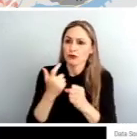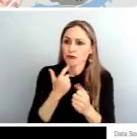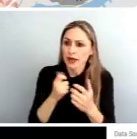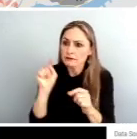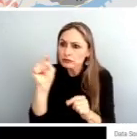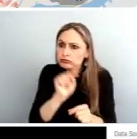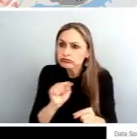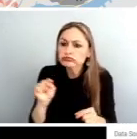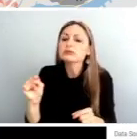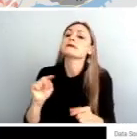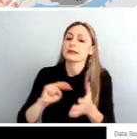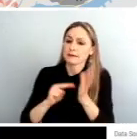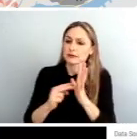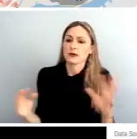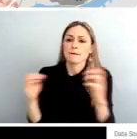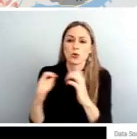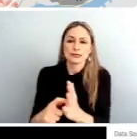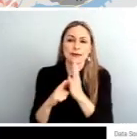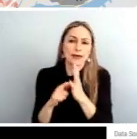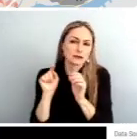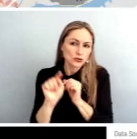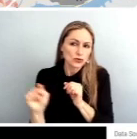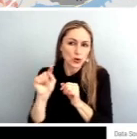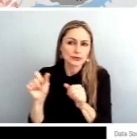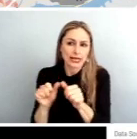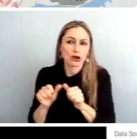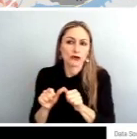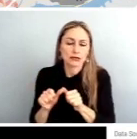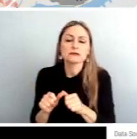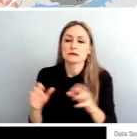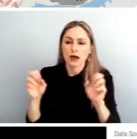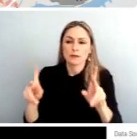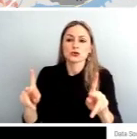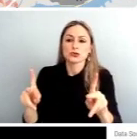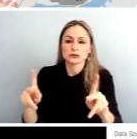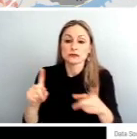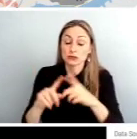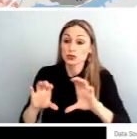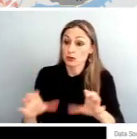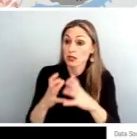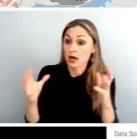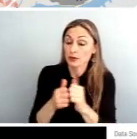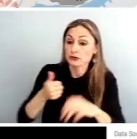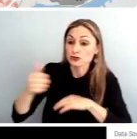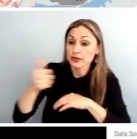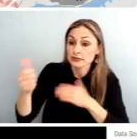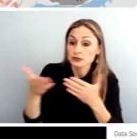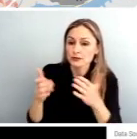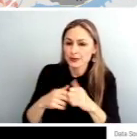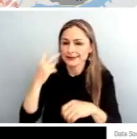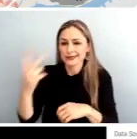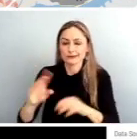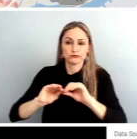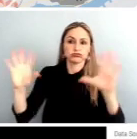us that there's more demand in those areas. There is our opportunities to to do a lot with transit service when we see those bright red covers colors